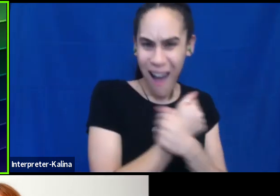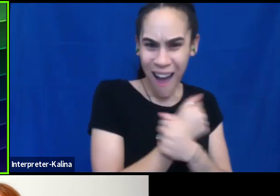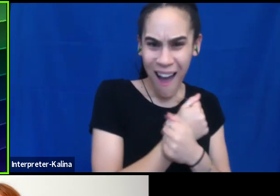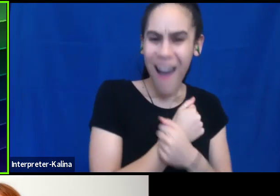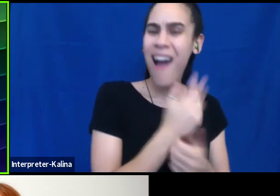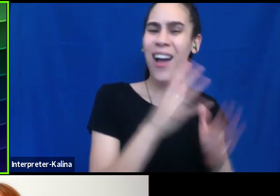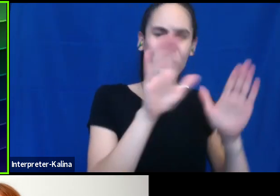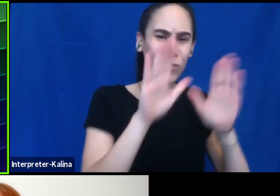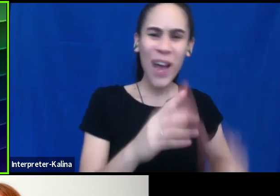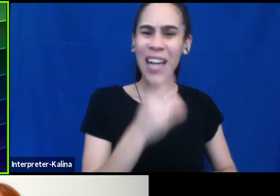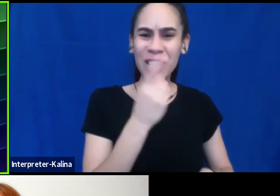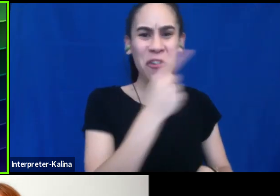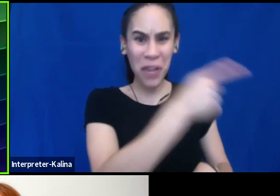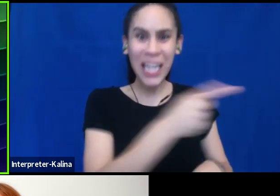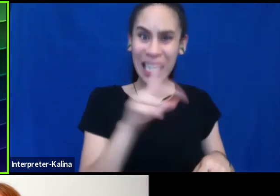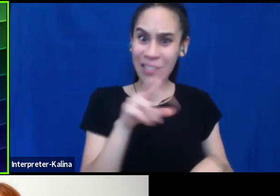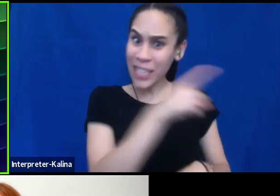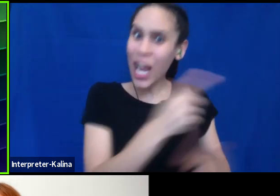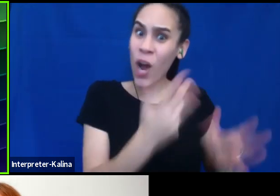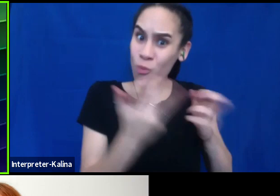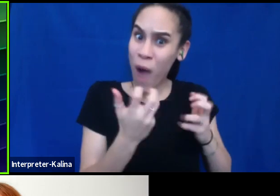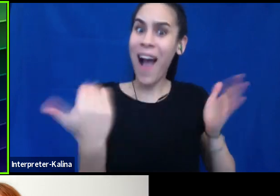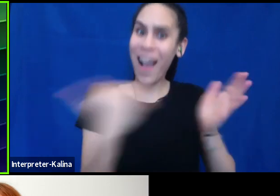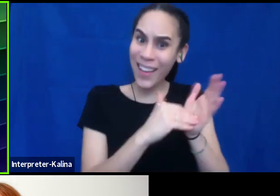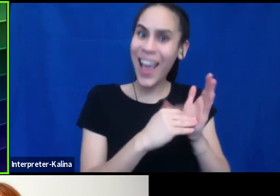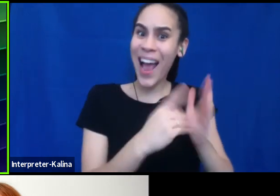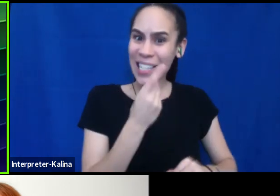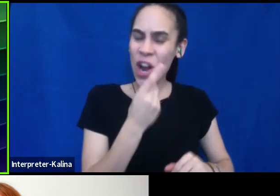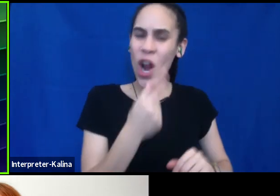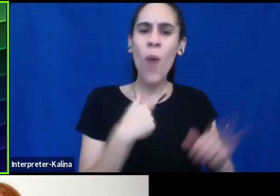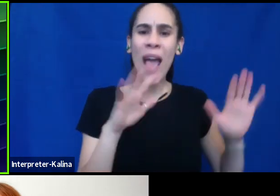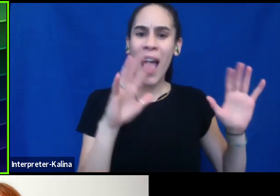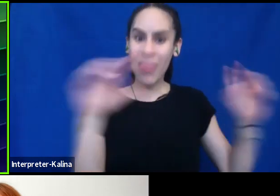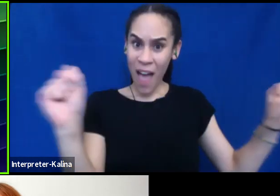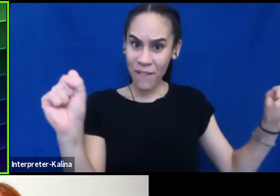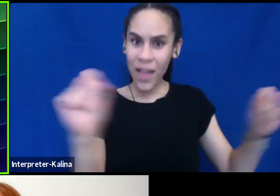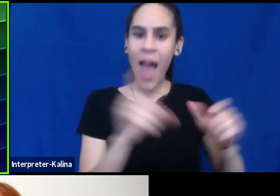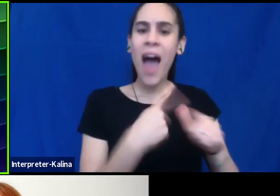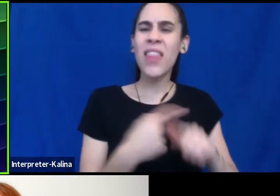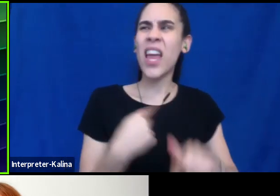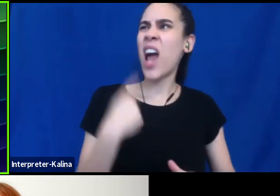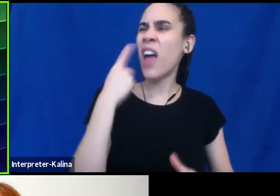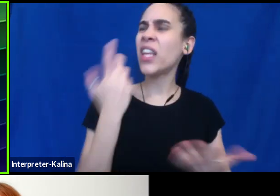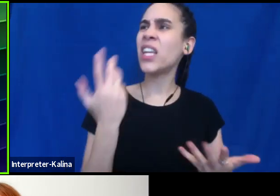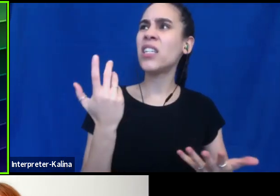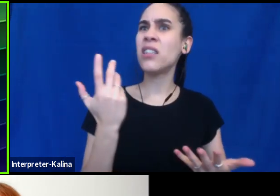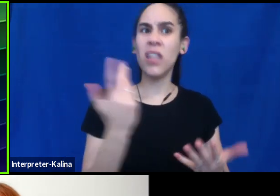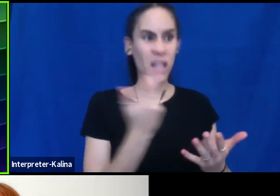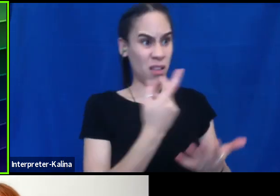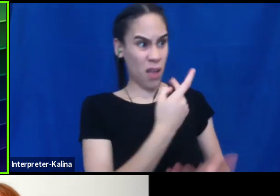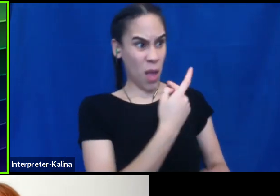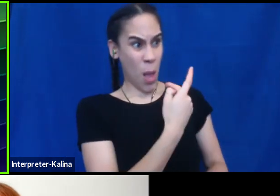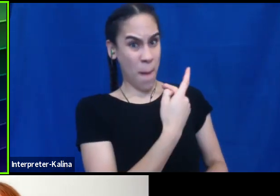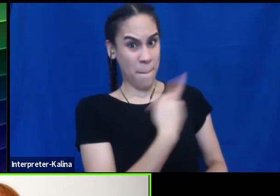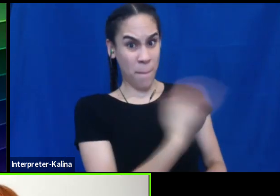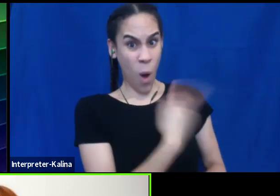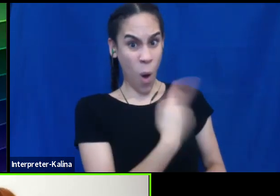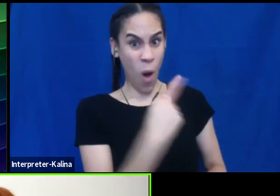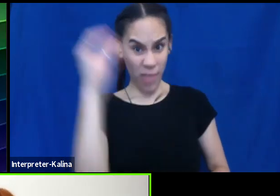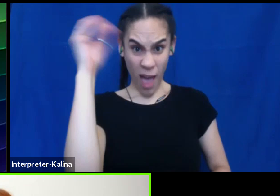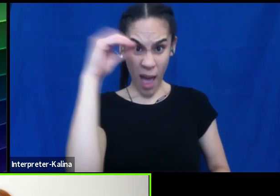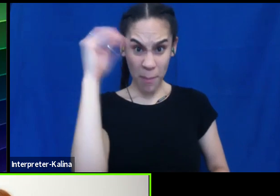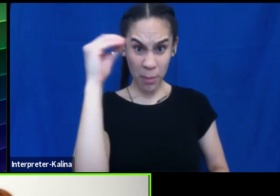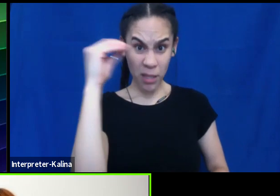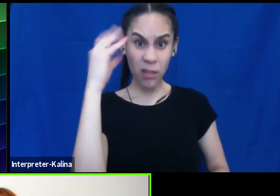again. Um, we left and I realized like, I don't think either one of us has changed a smidgen on our